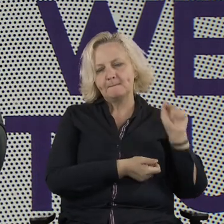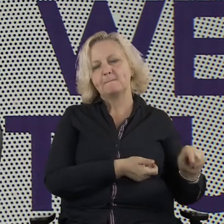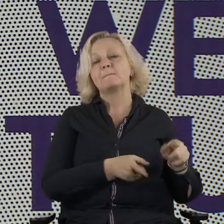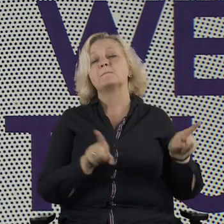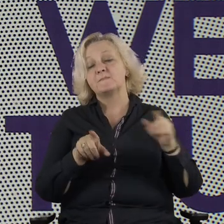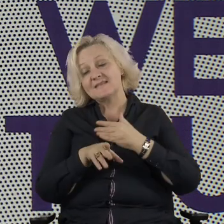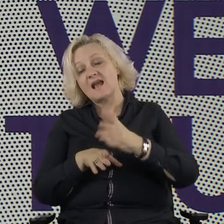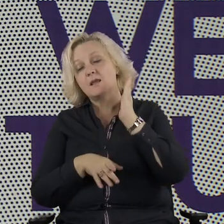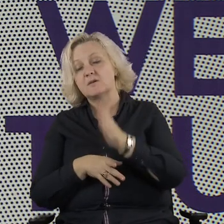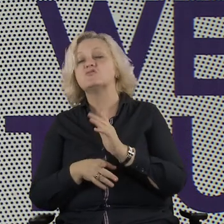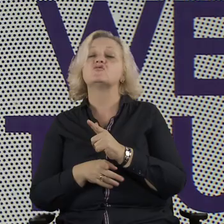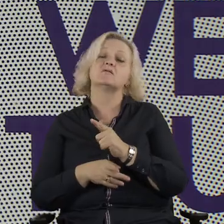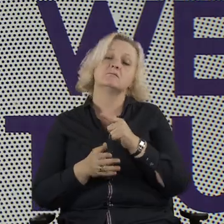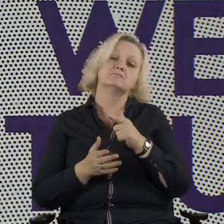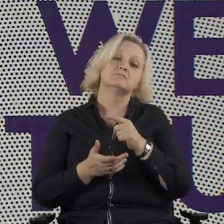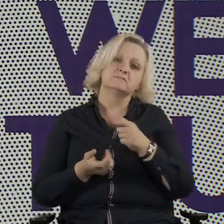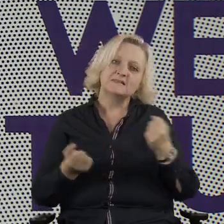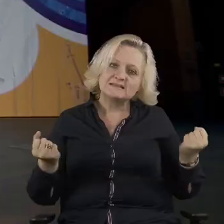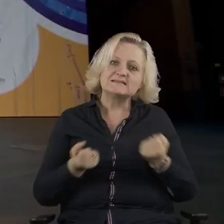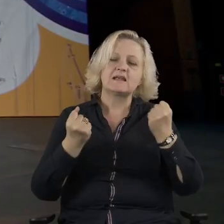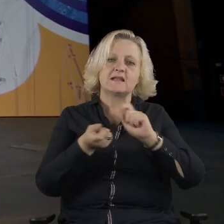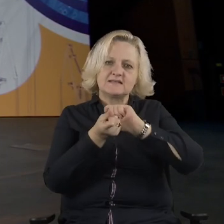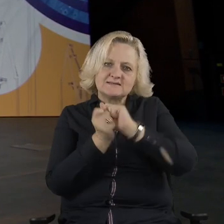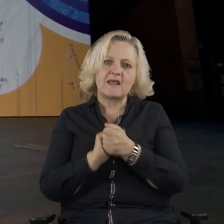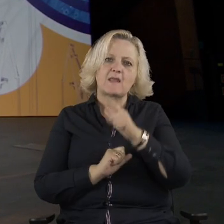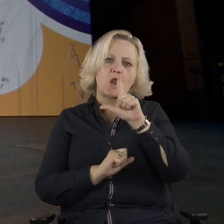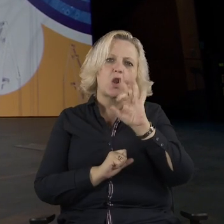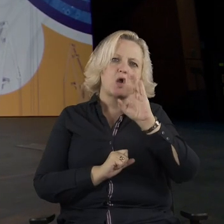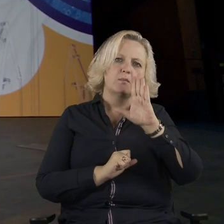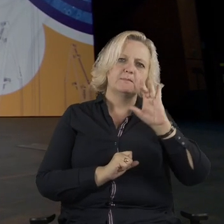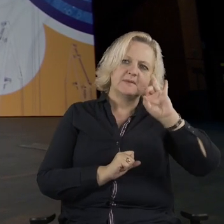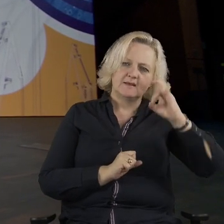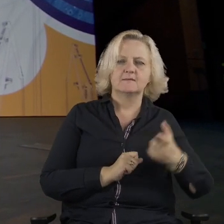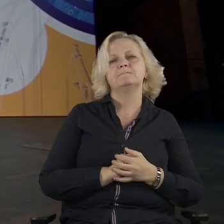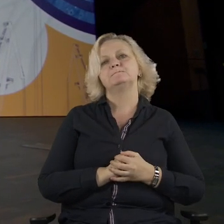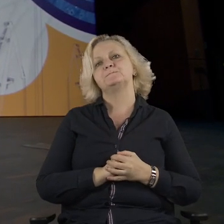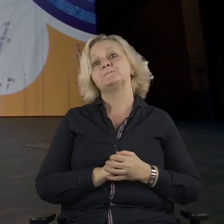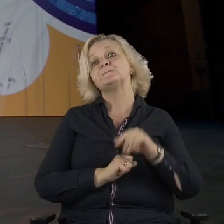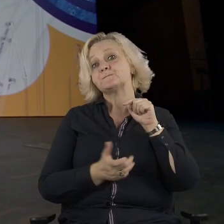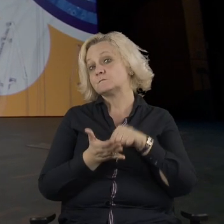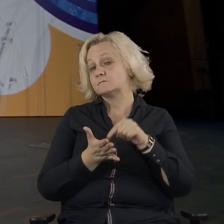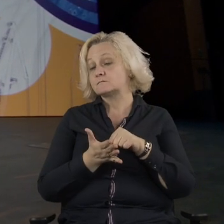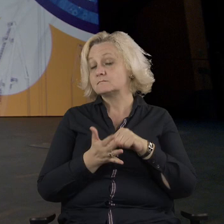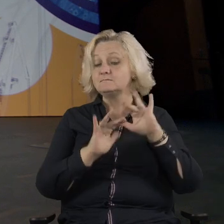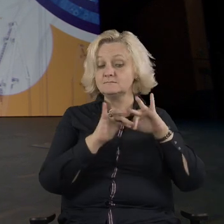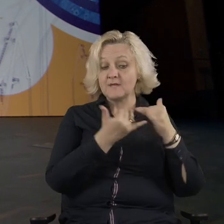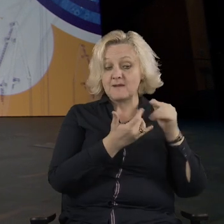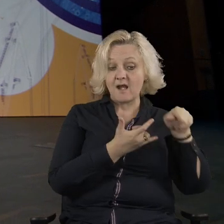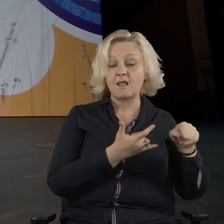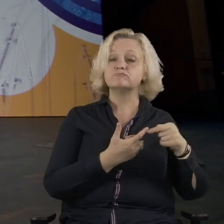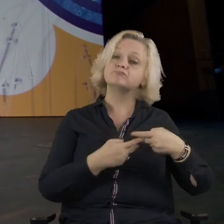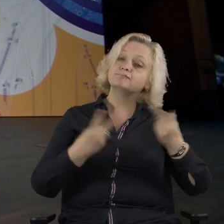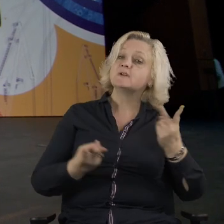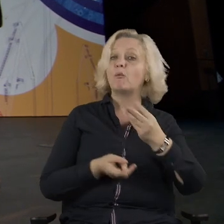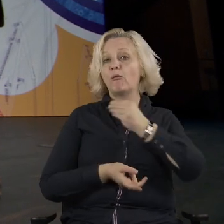parliamentarians to know because if they decide to invest in their transparency more, we will notice. If they decide that they don't want to